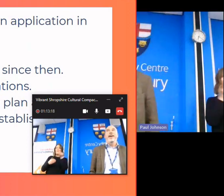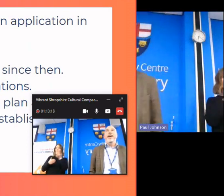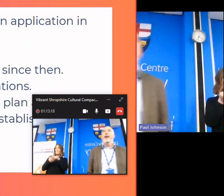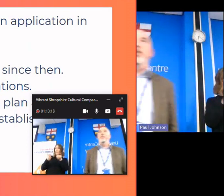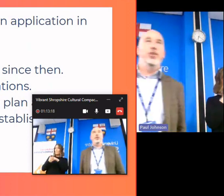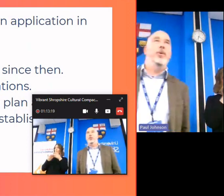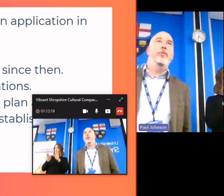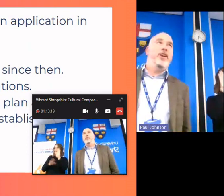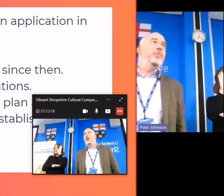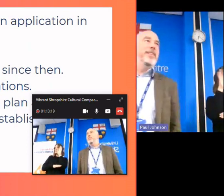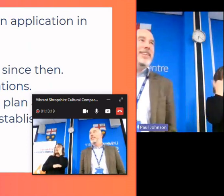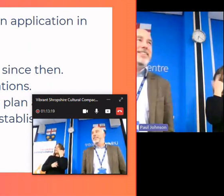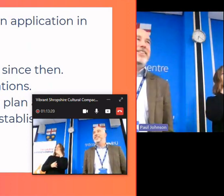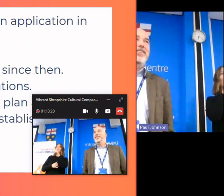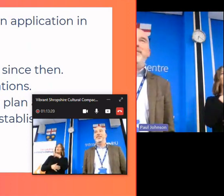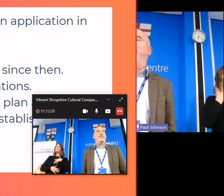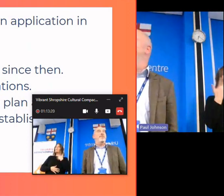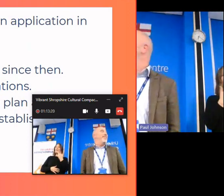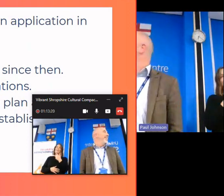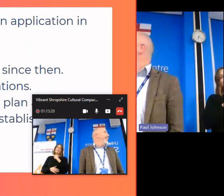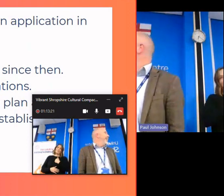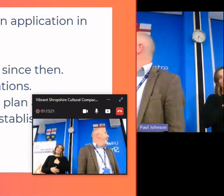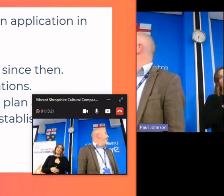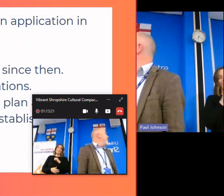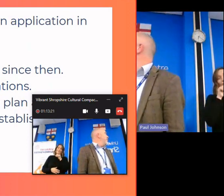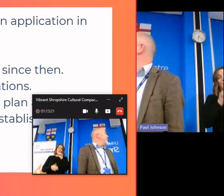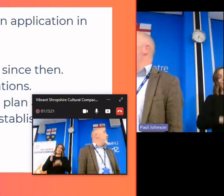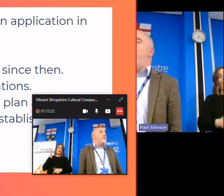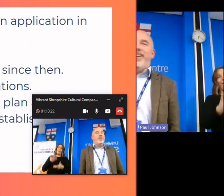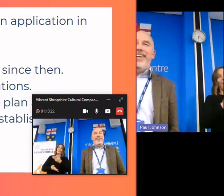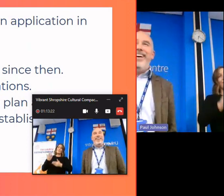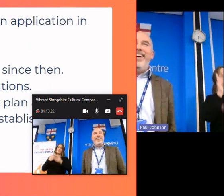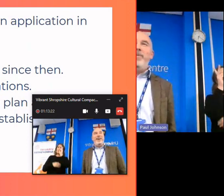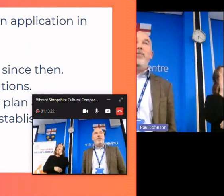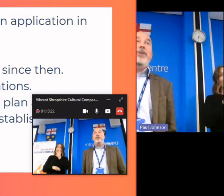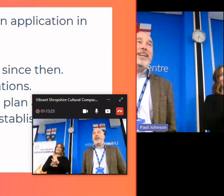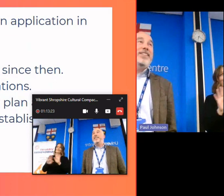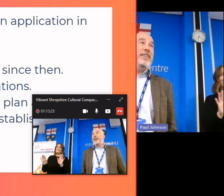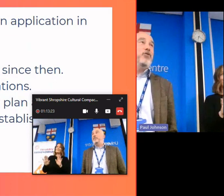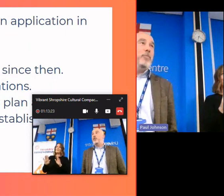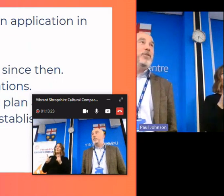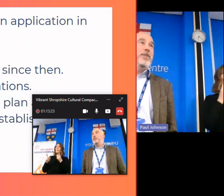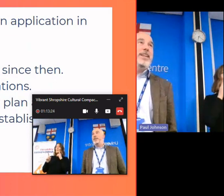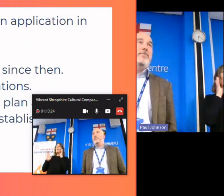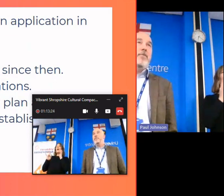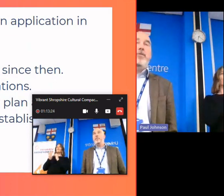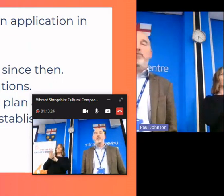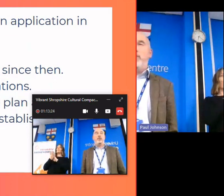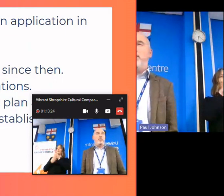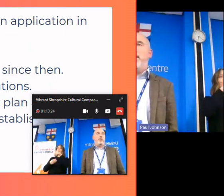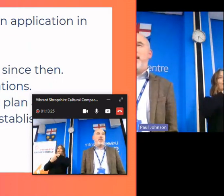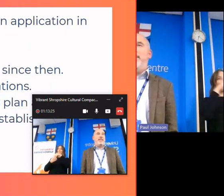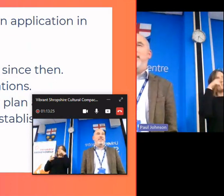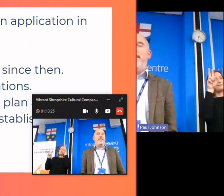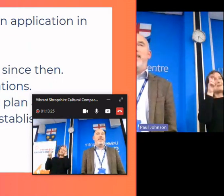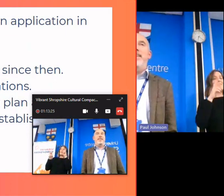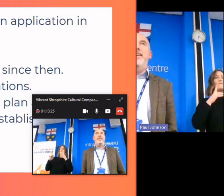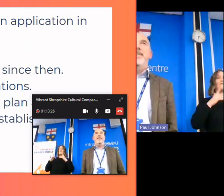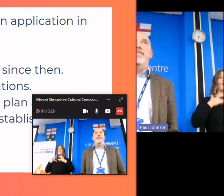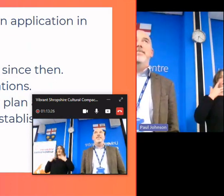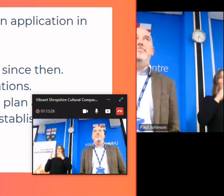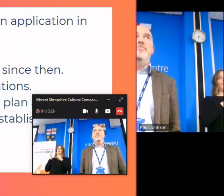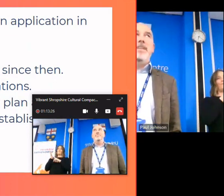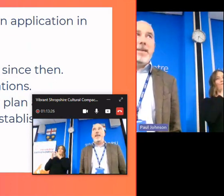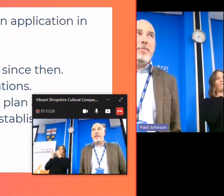doesn't like it i'm not sure we're reopening that discussion right um so uh we thought it had to have shropshire in it vibrant shropshire is